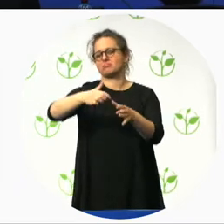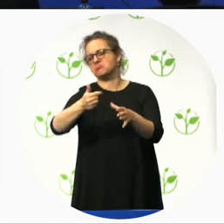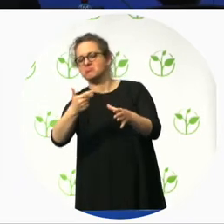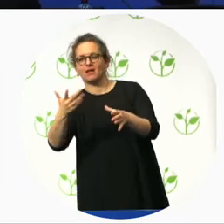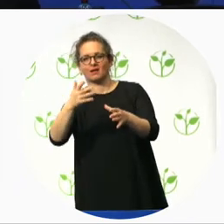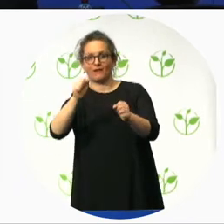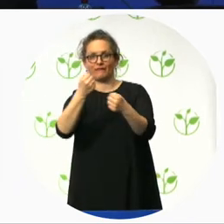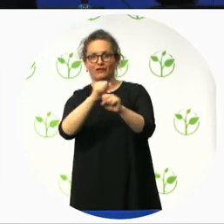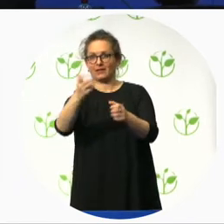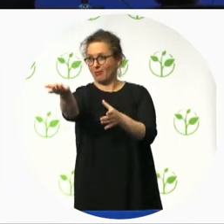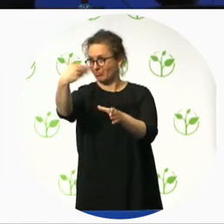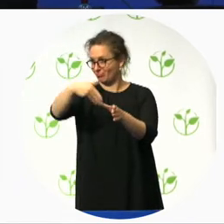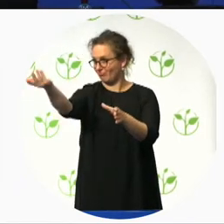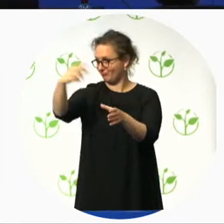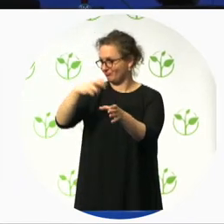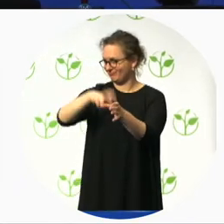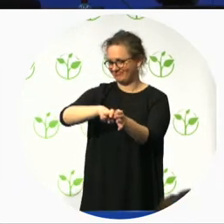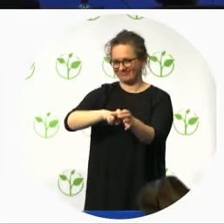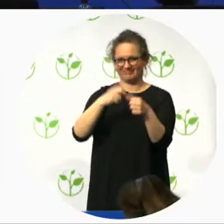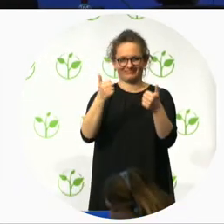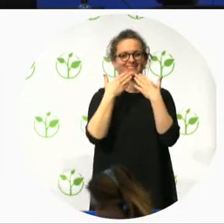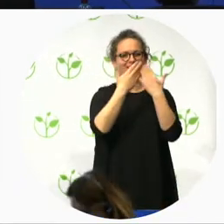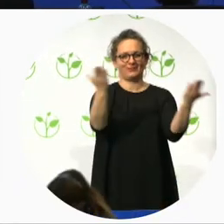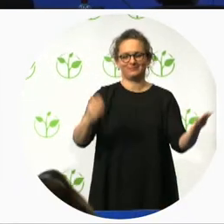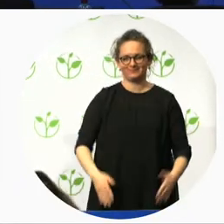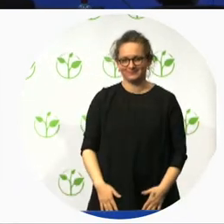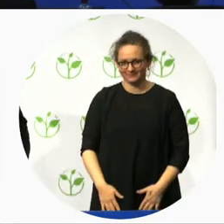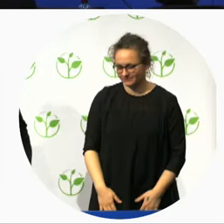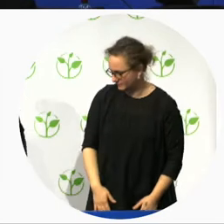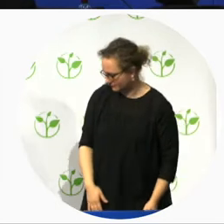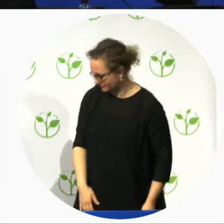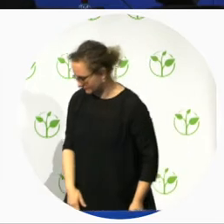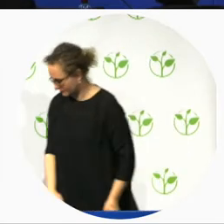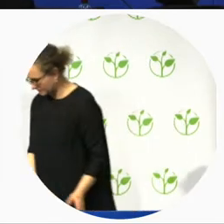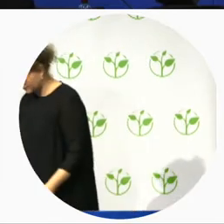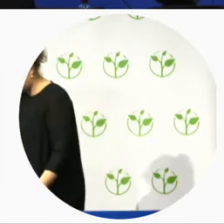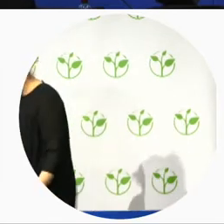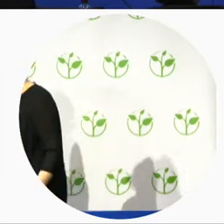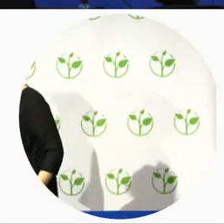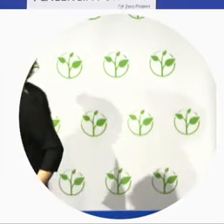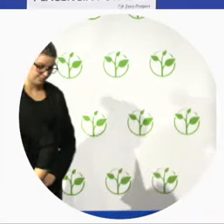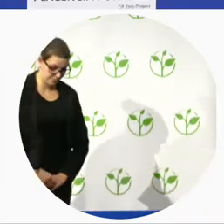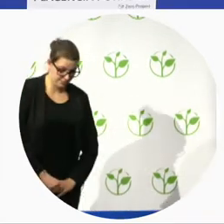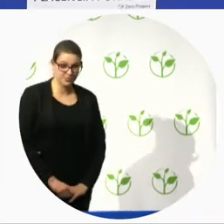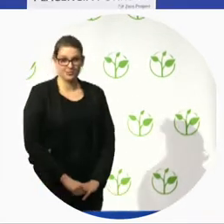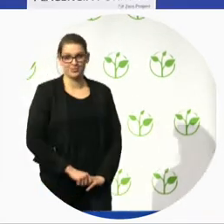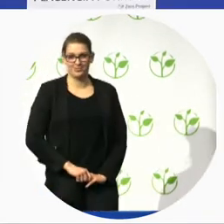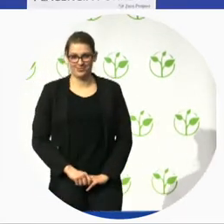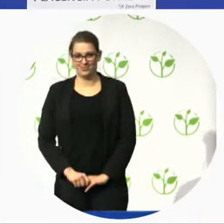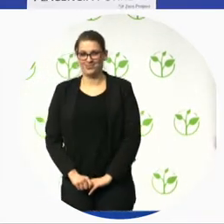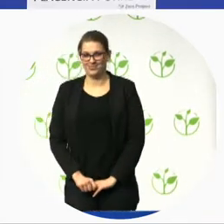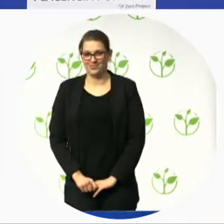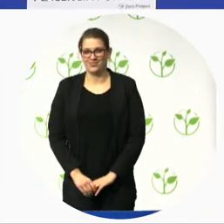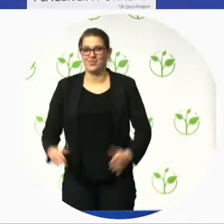thank you very much Tracy you have shared with us also some additional